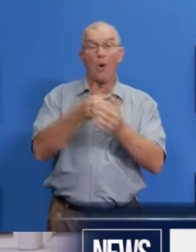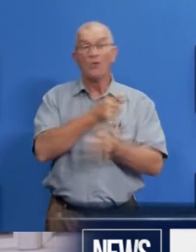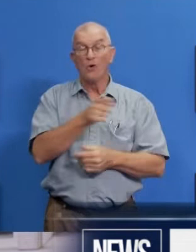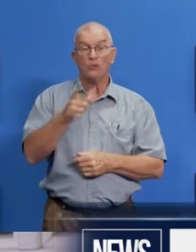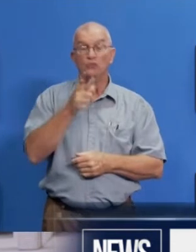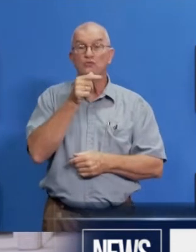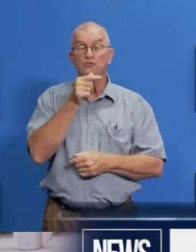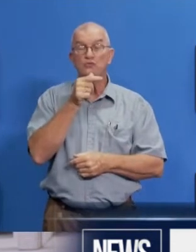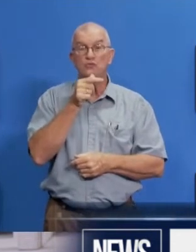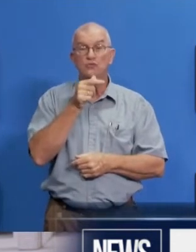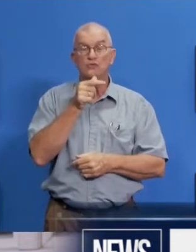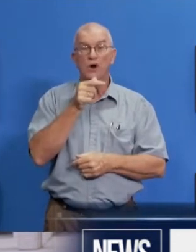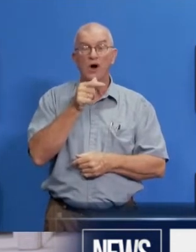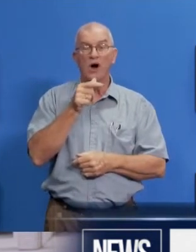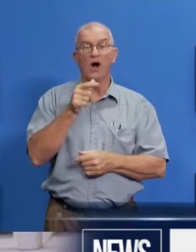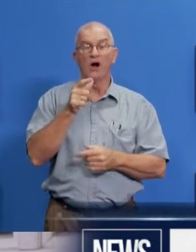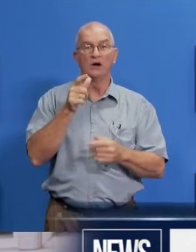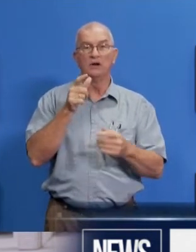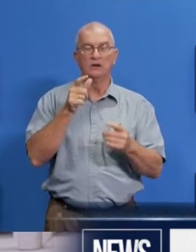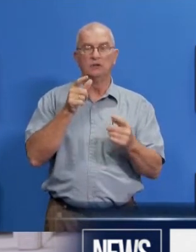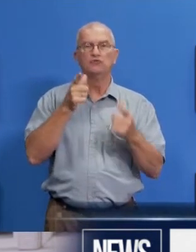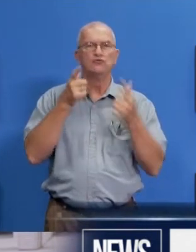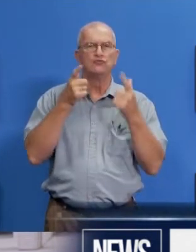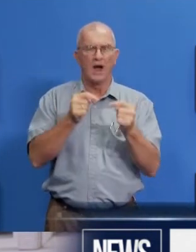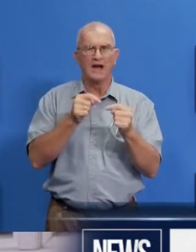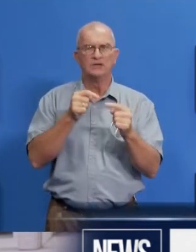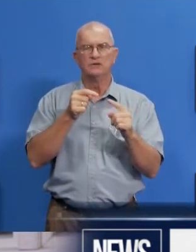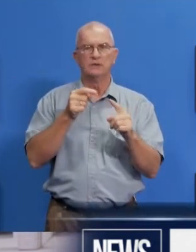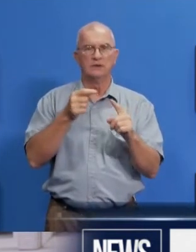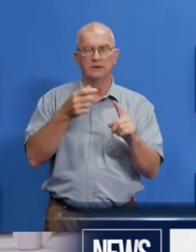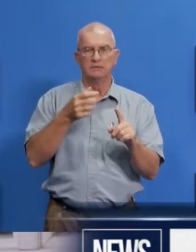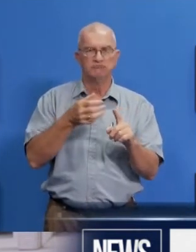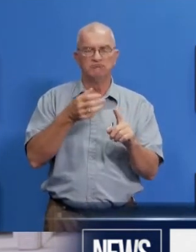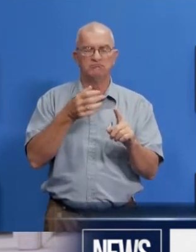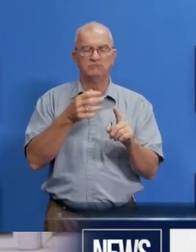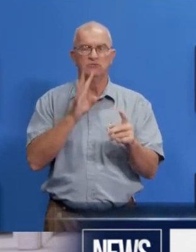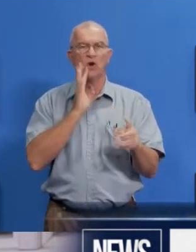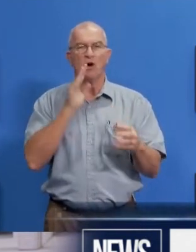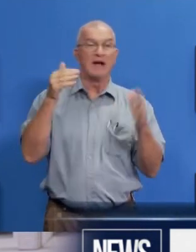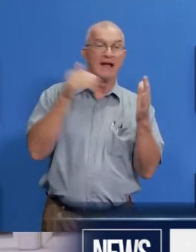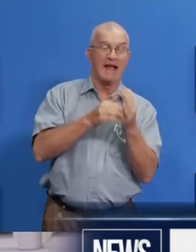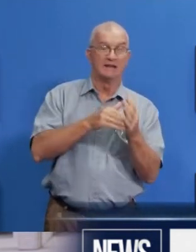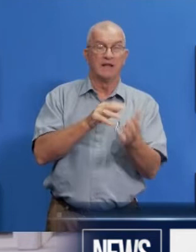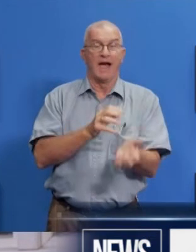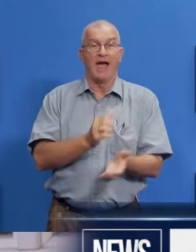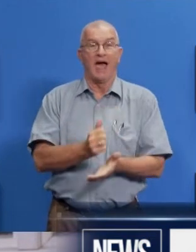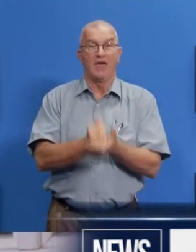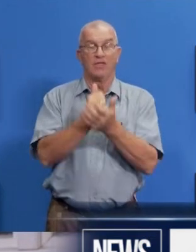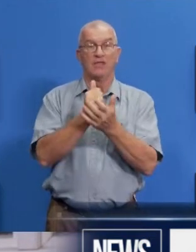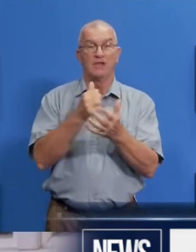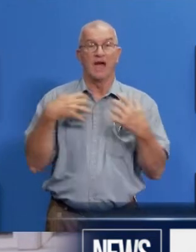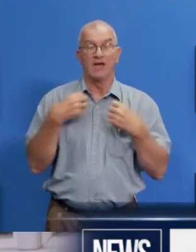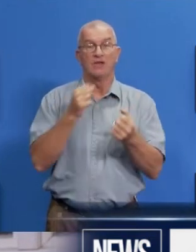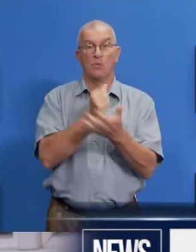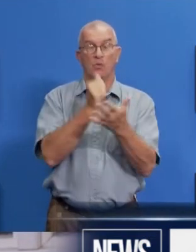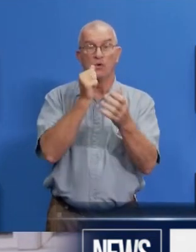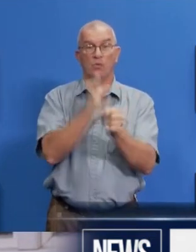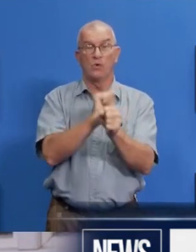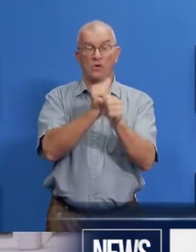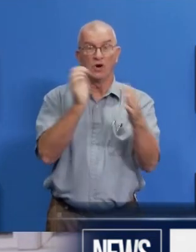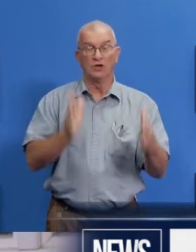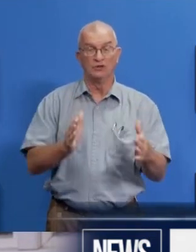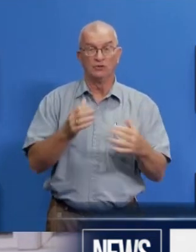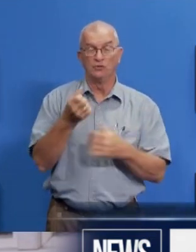are bent on stigmatizing our health workers. Refusal of entry to public transportation,